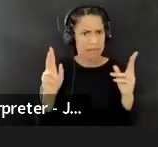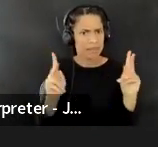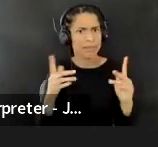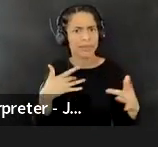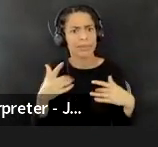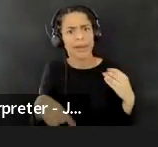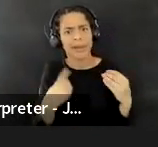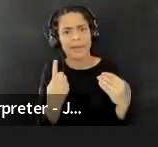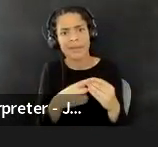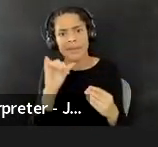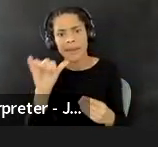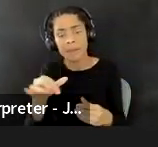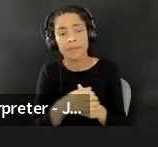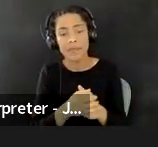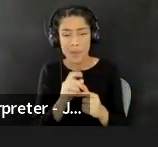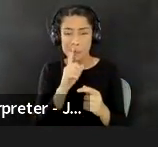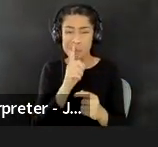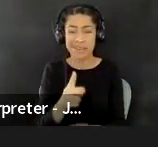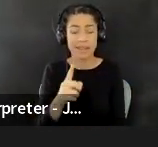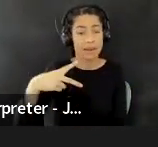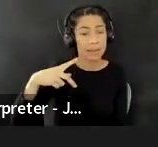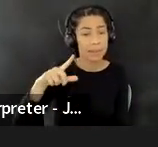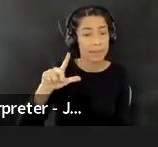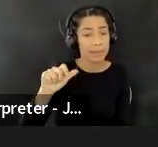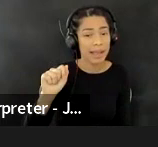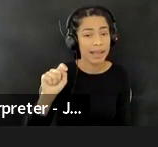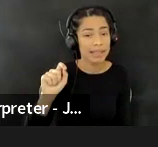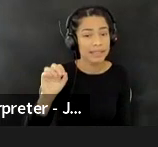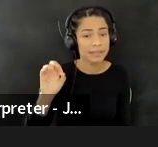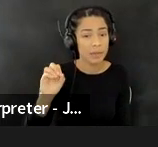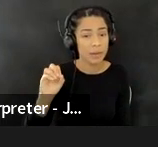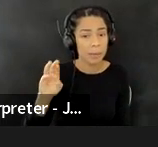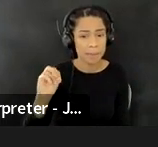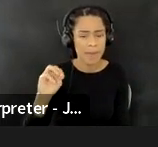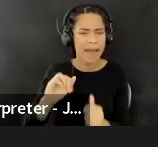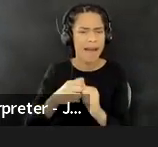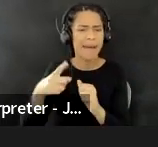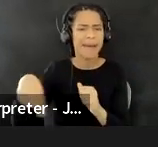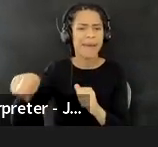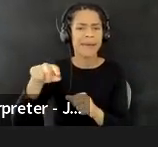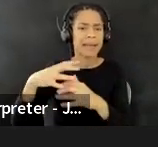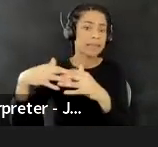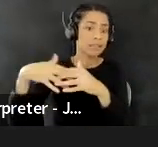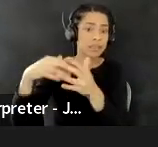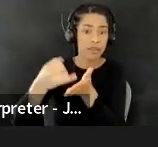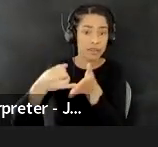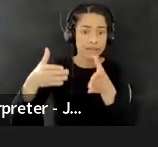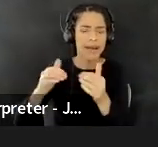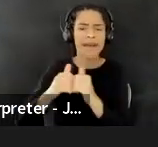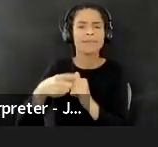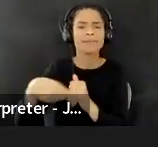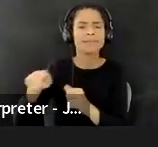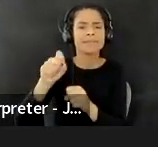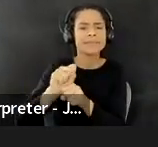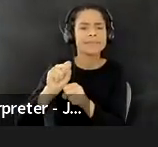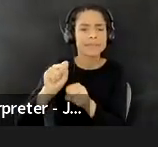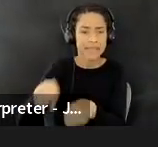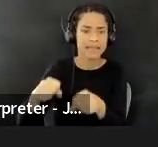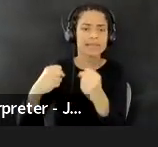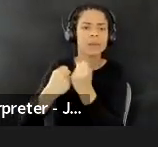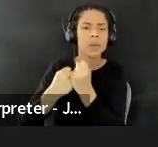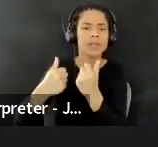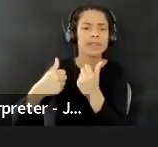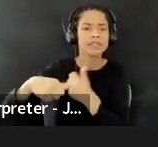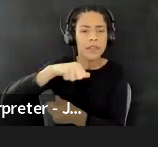are the platforms by which indigenous artists can, um, support each other and, uh, their own community's artistic work?